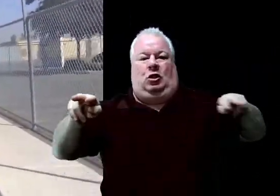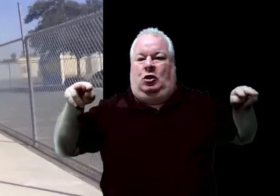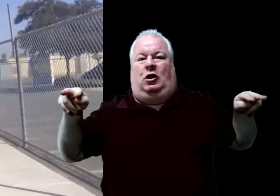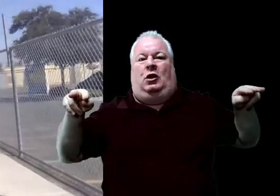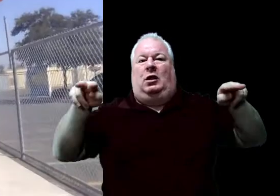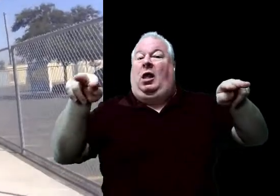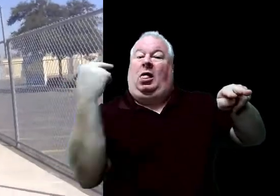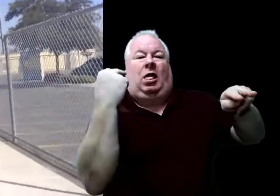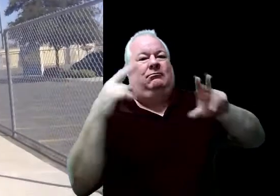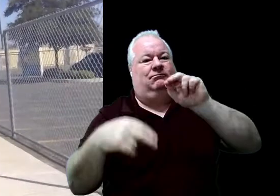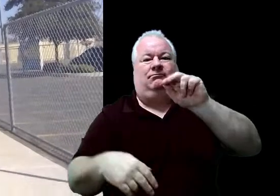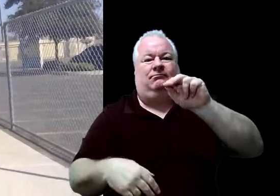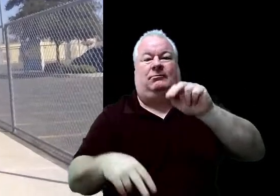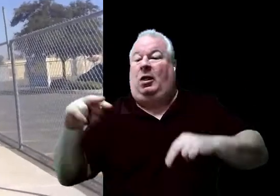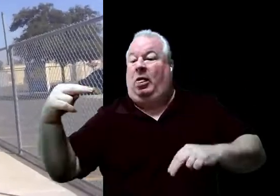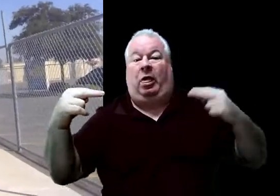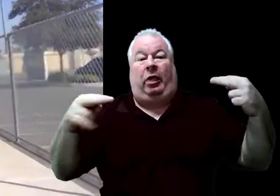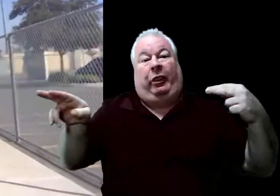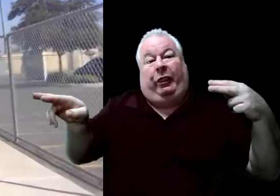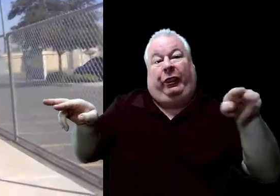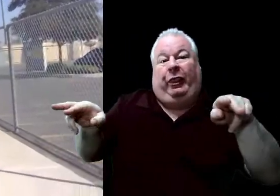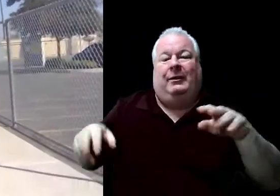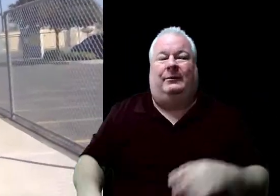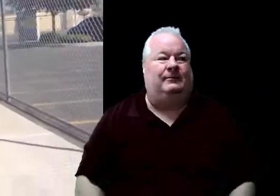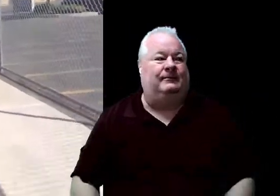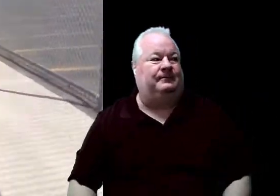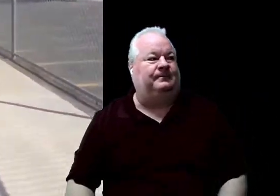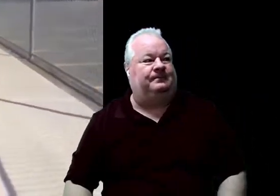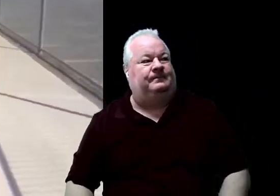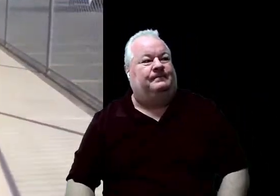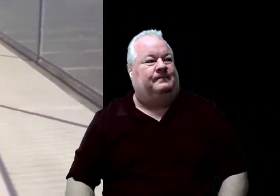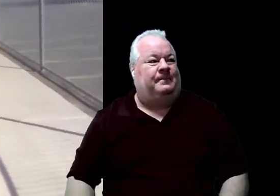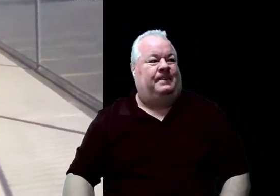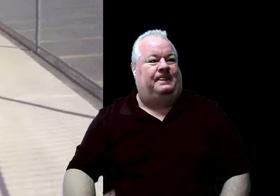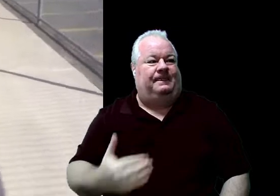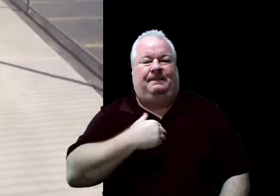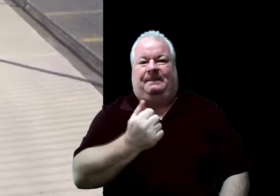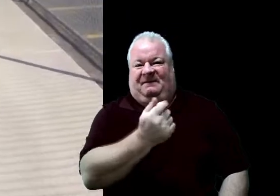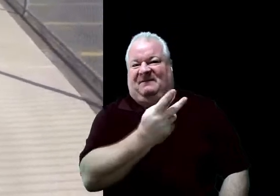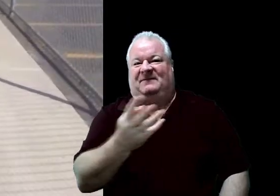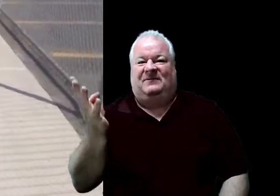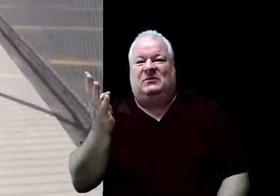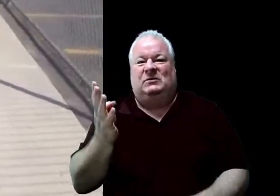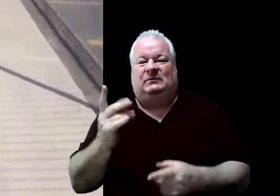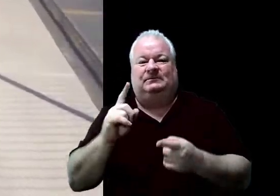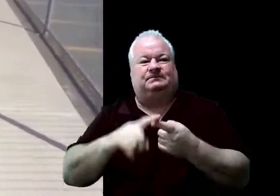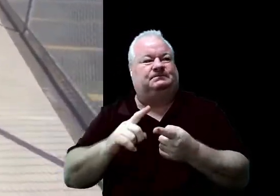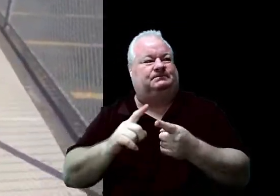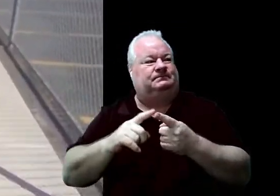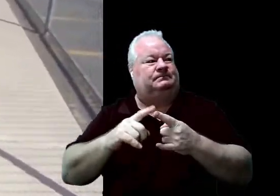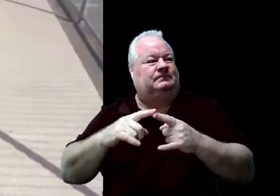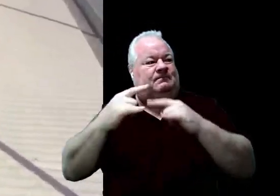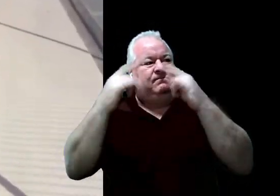We have some brand new sails there to help us during these hot summer